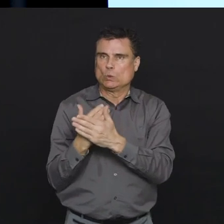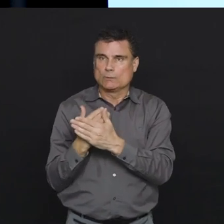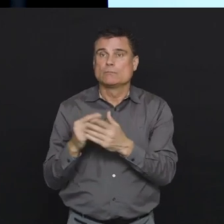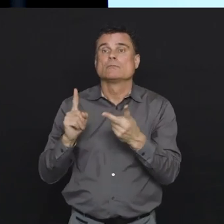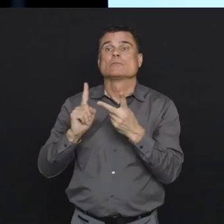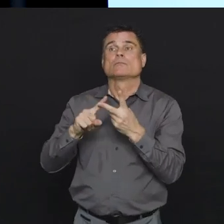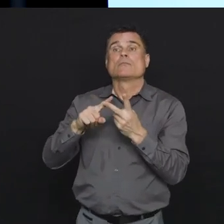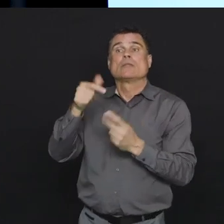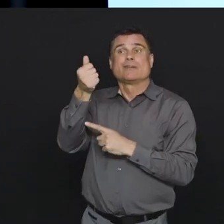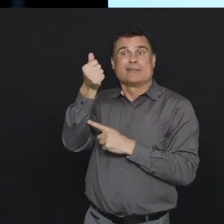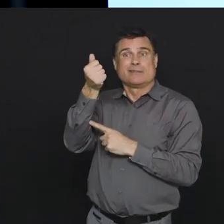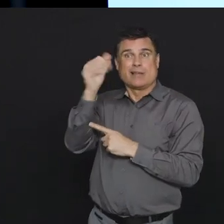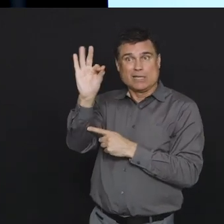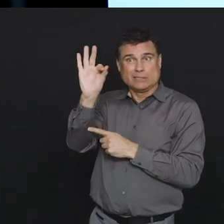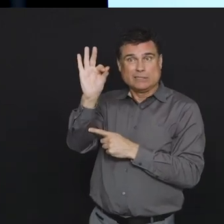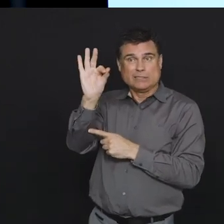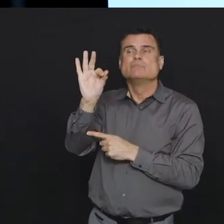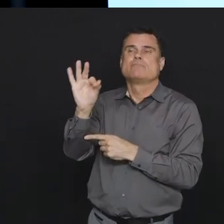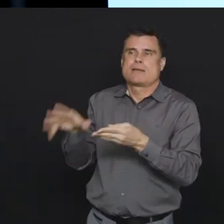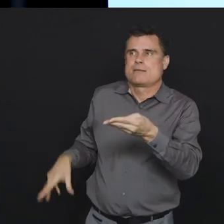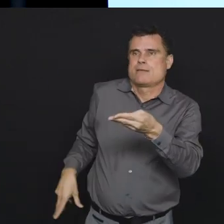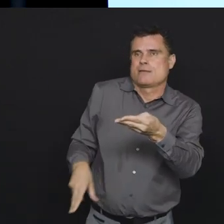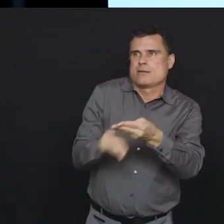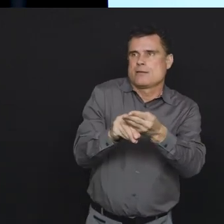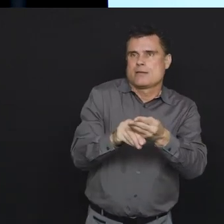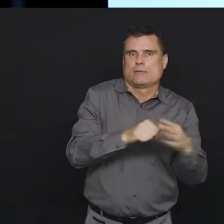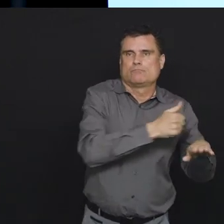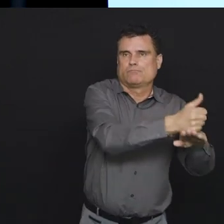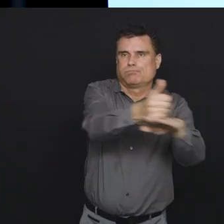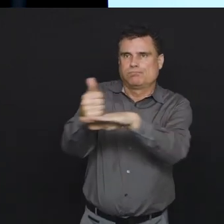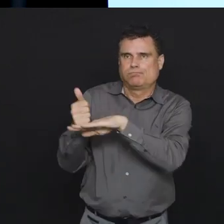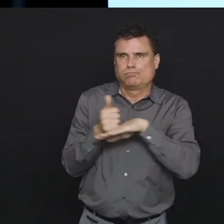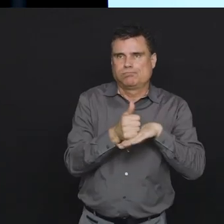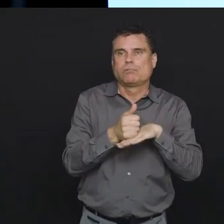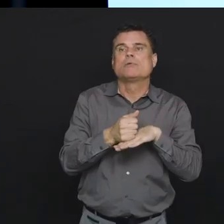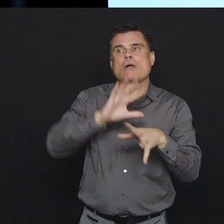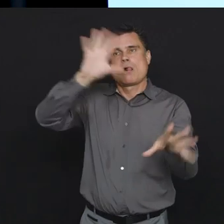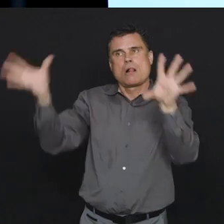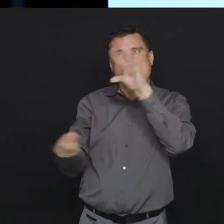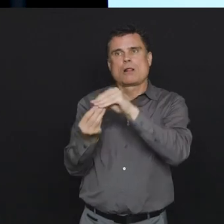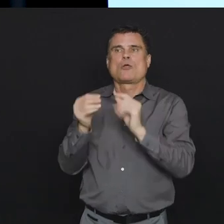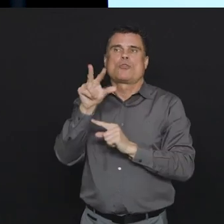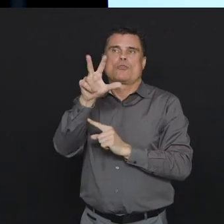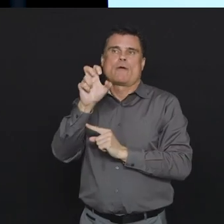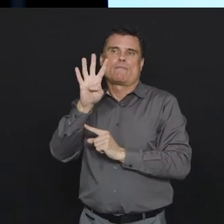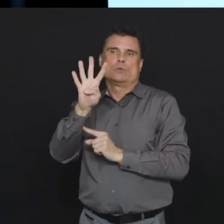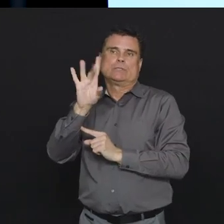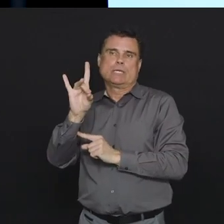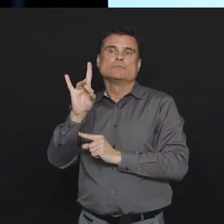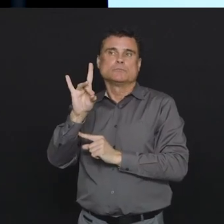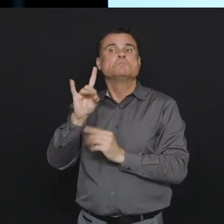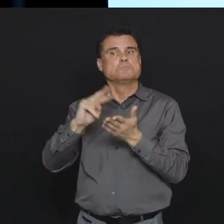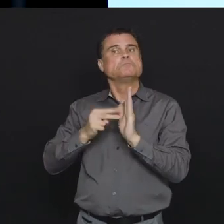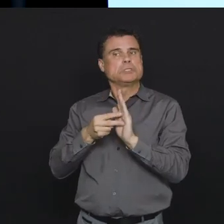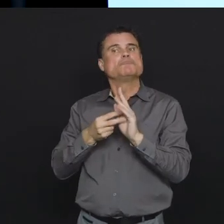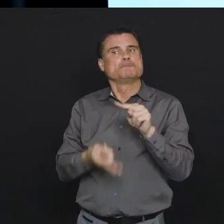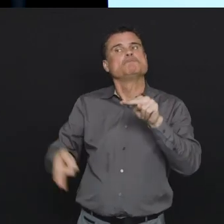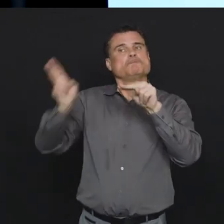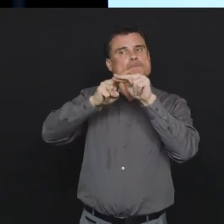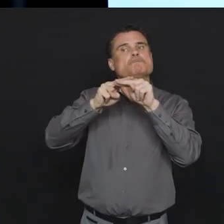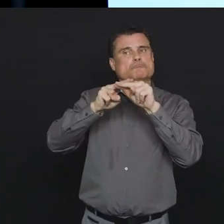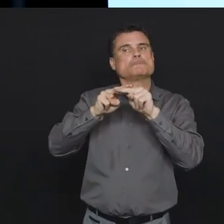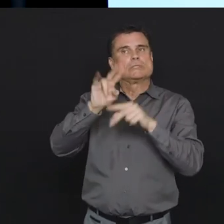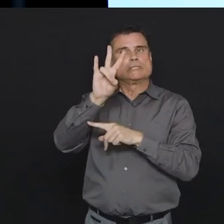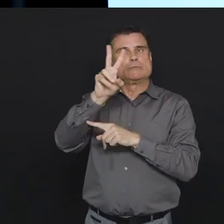and 19 other ventilators that will be ready to go next week that will be in addition to the 1272, in addition to the